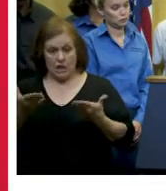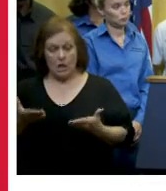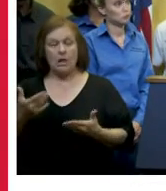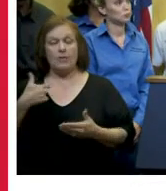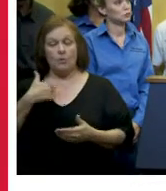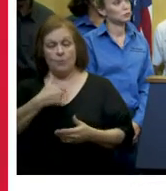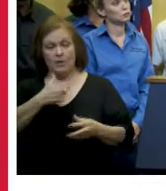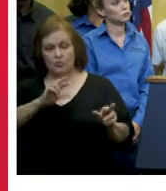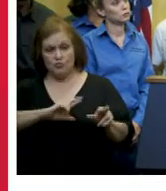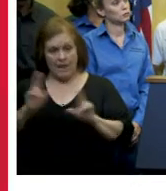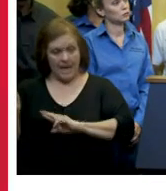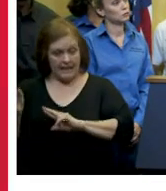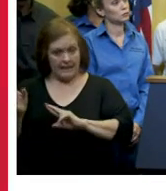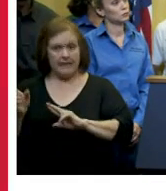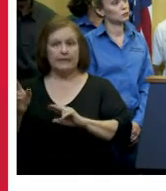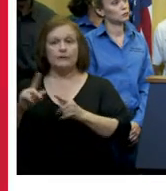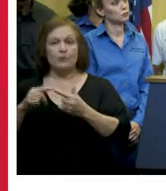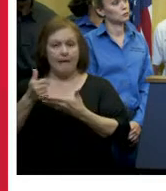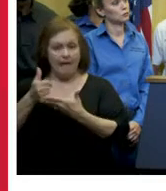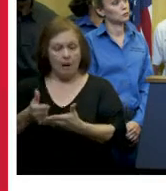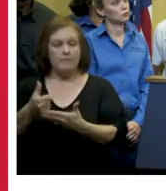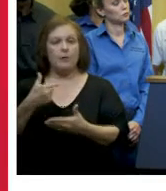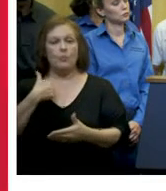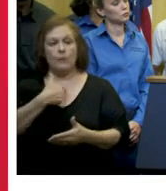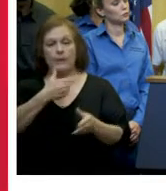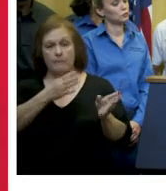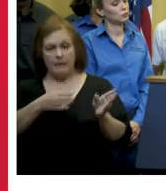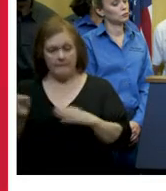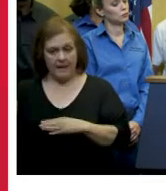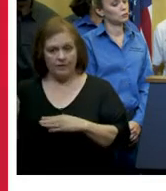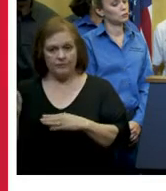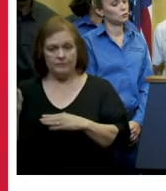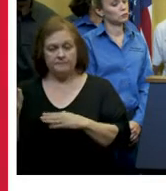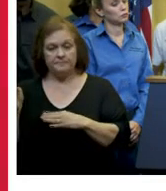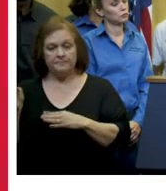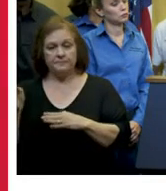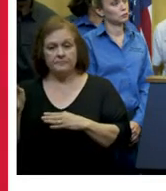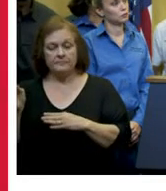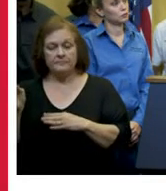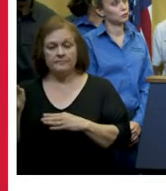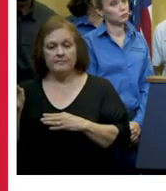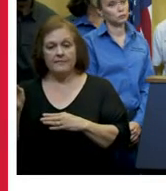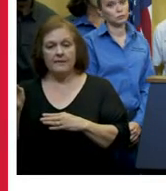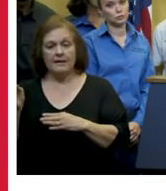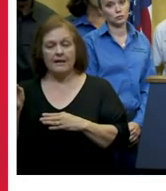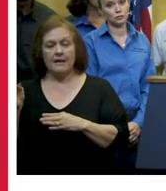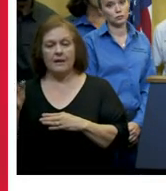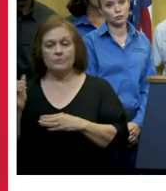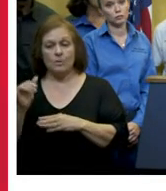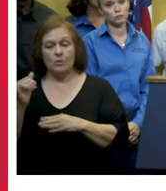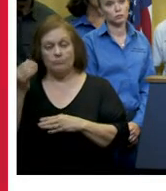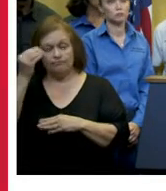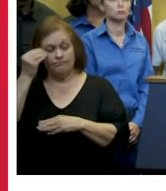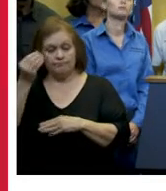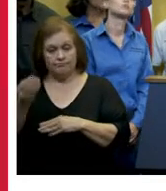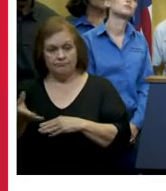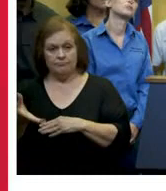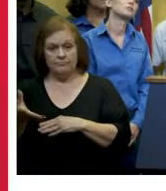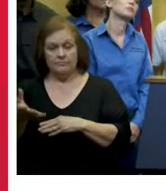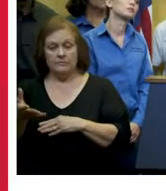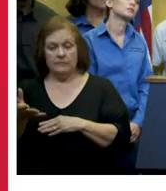we are ready to respond and we are prepared and i just want to say that uh